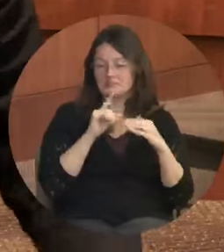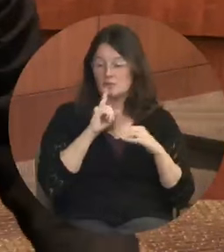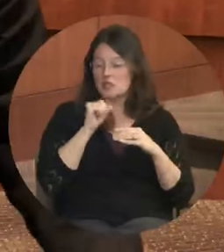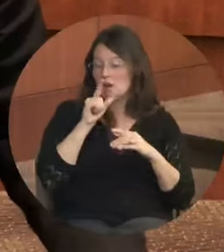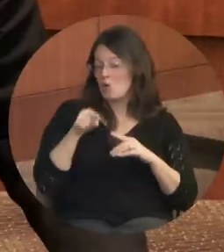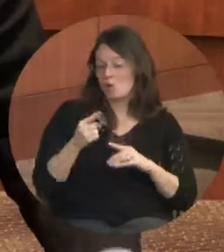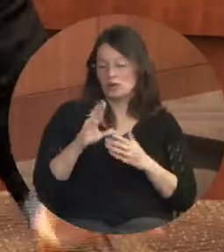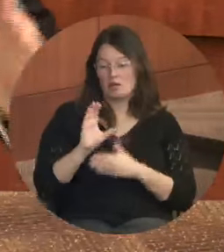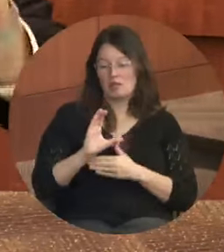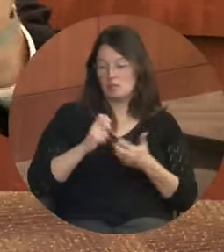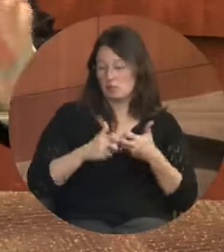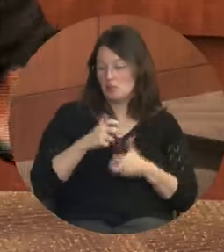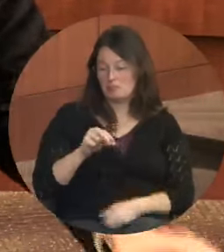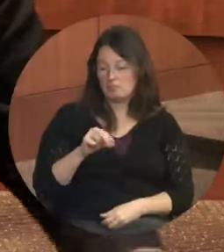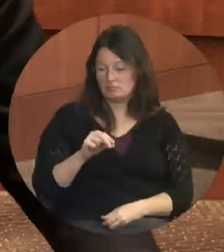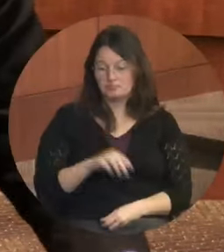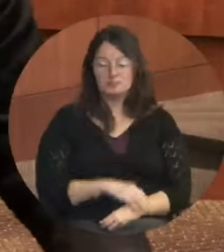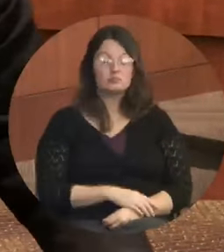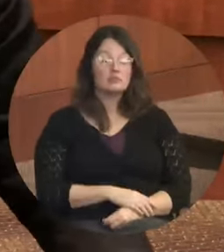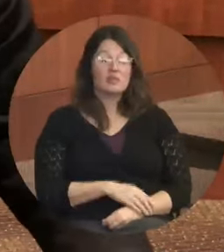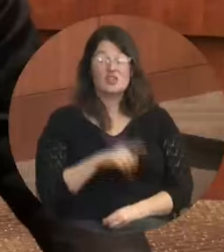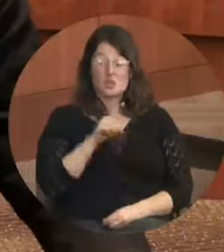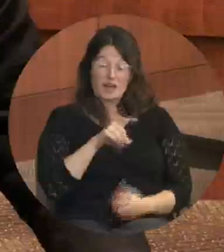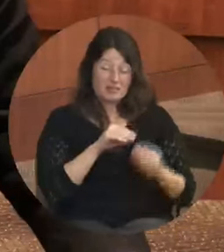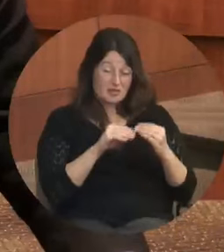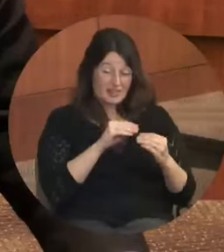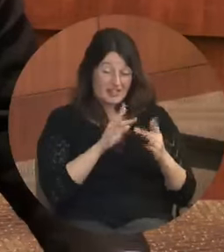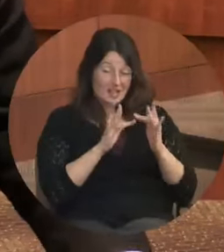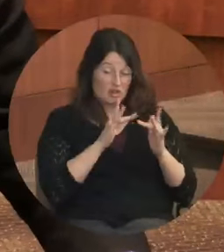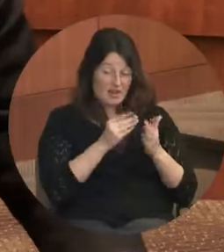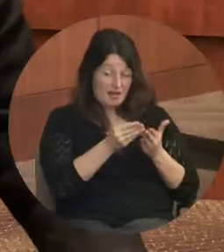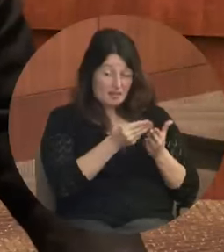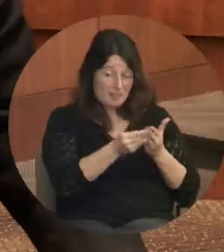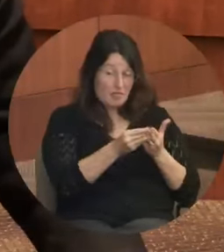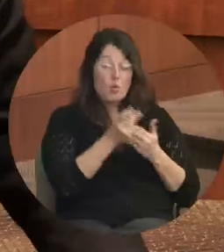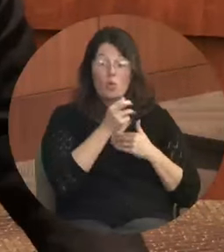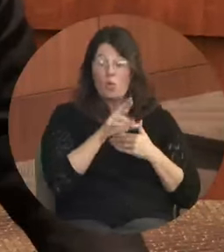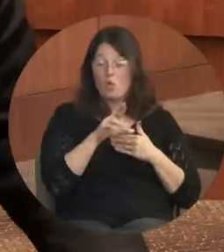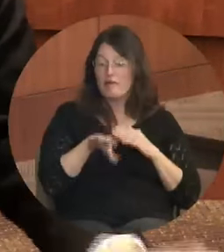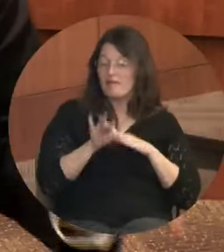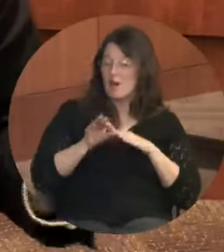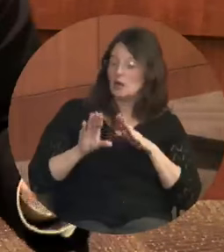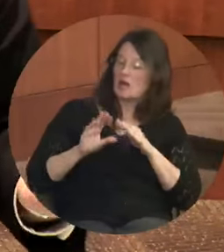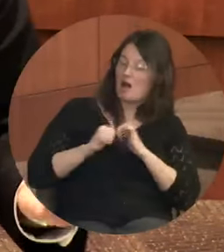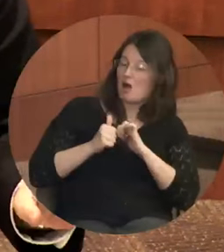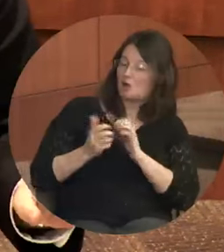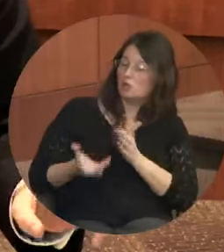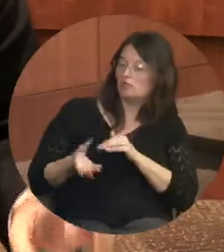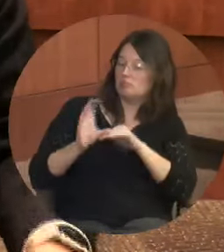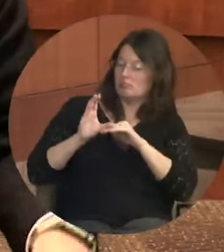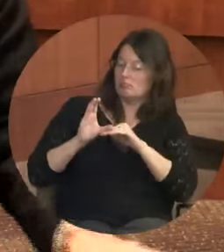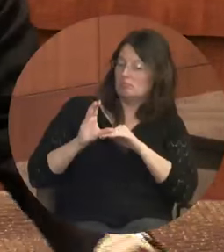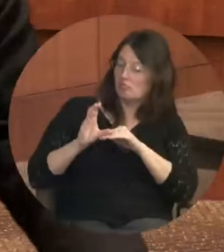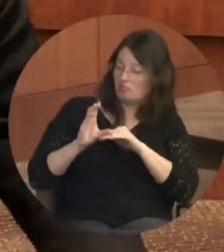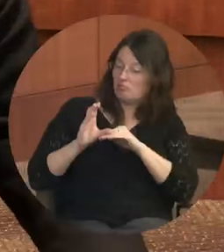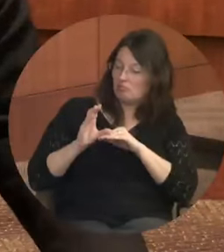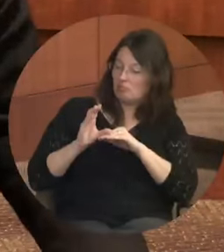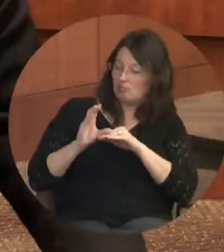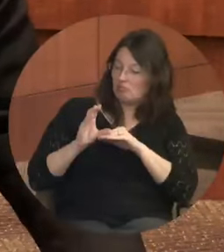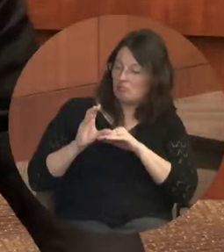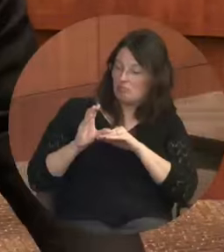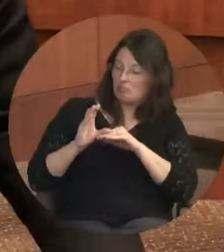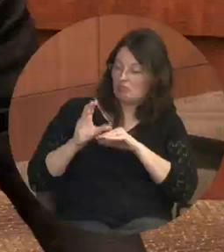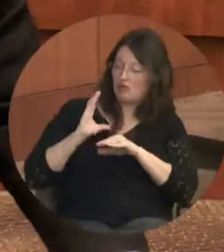us. But either we fix that problem or we have to find a new revenue stream if we want to do something significant about